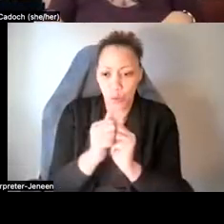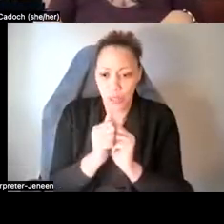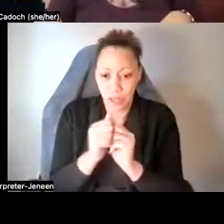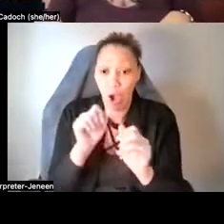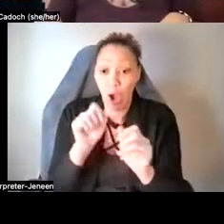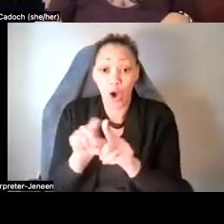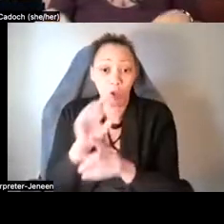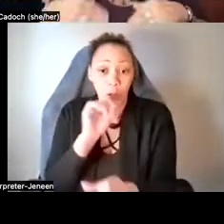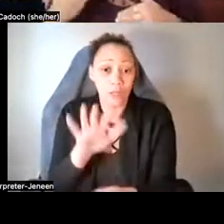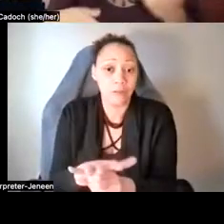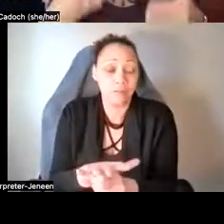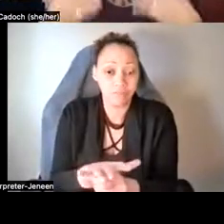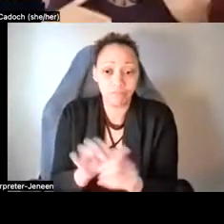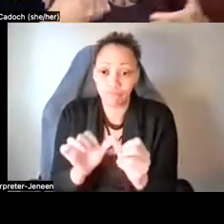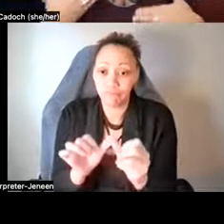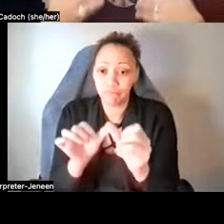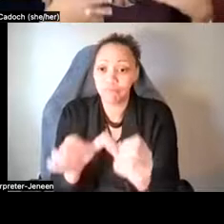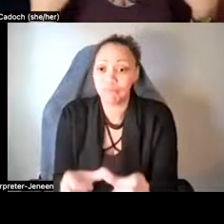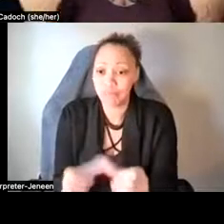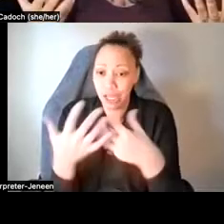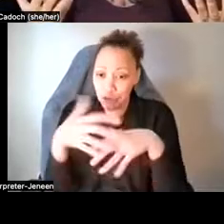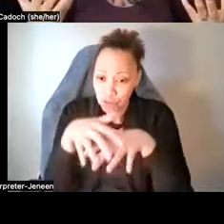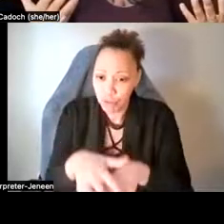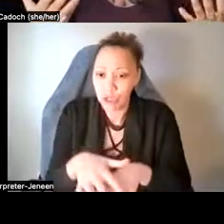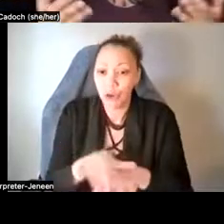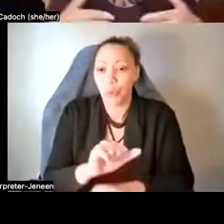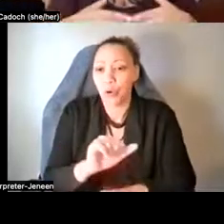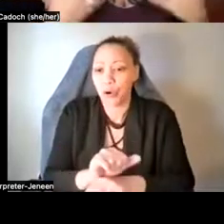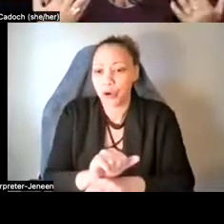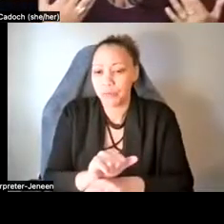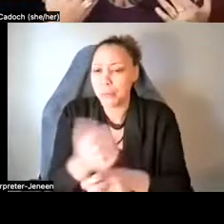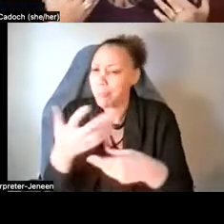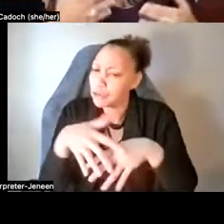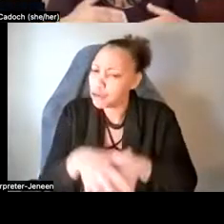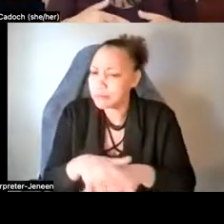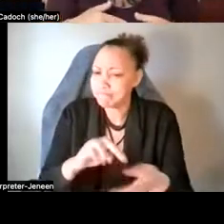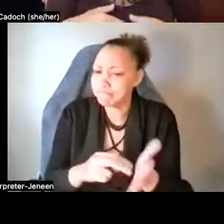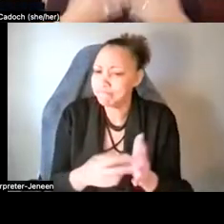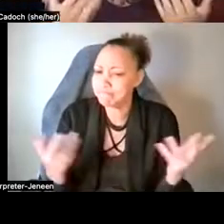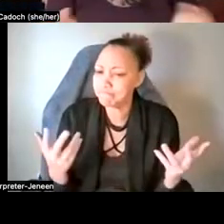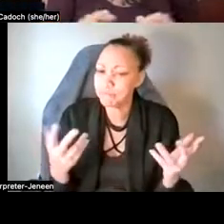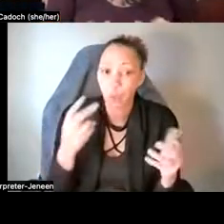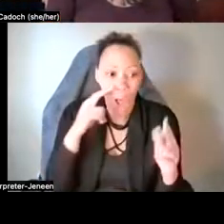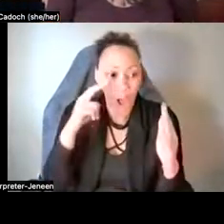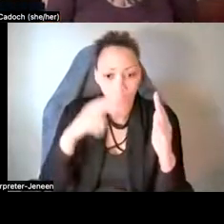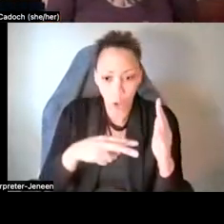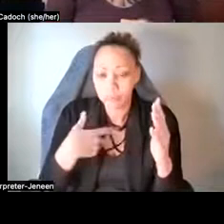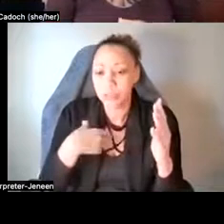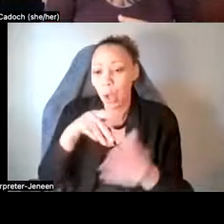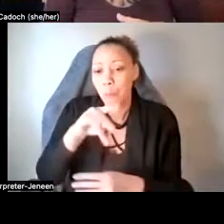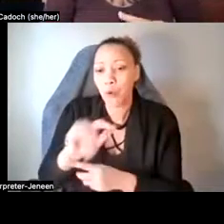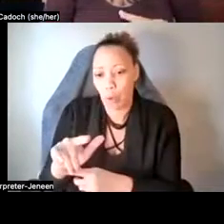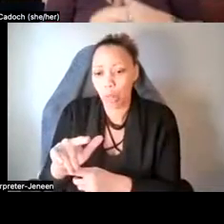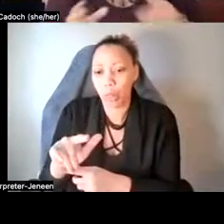term integration work. And so I'll be going over what integration really means when I look at the protocol. But it just, it's very important